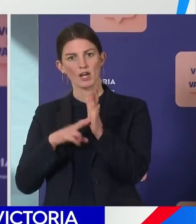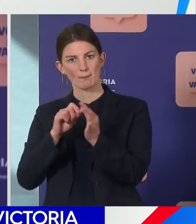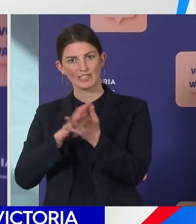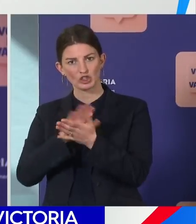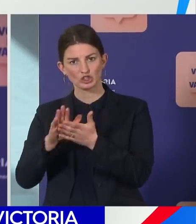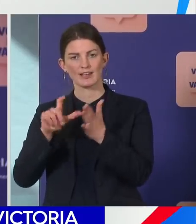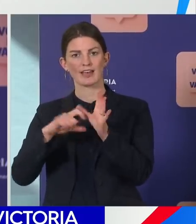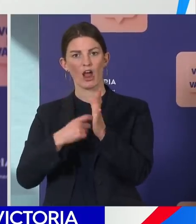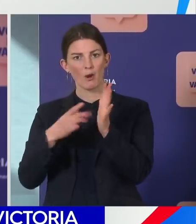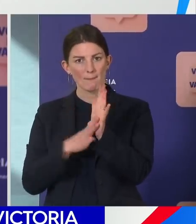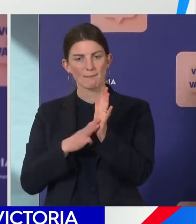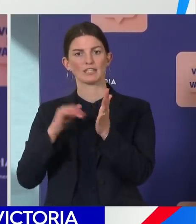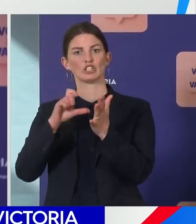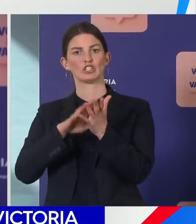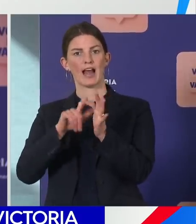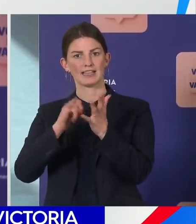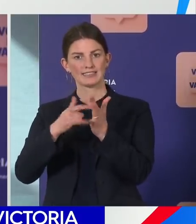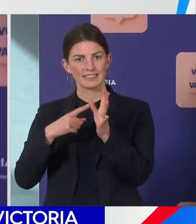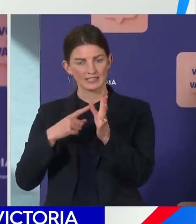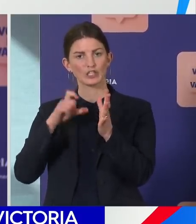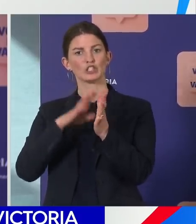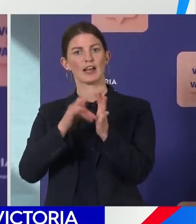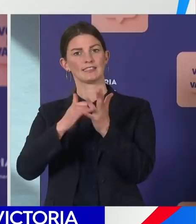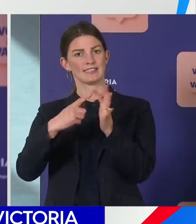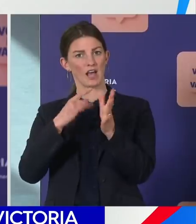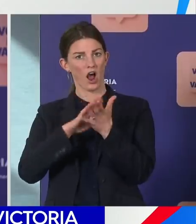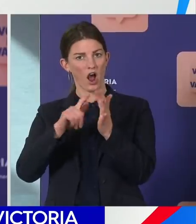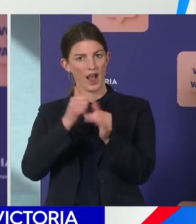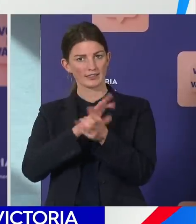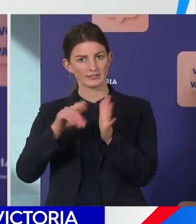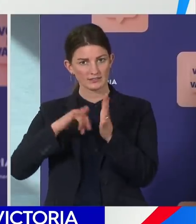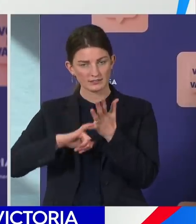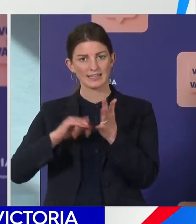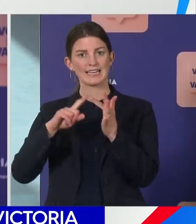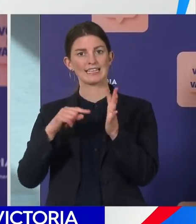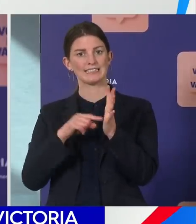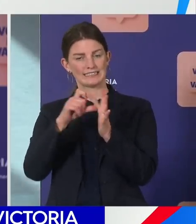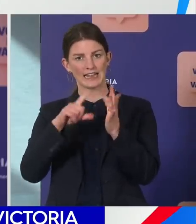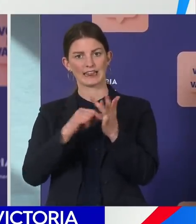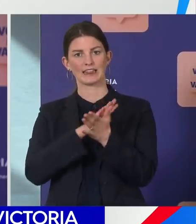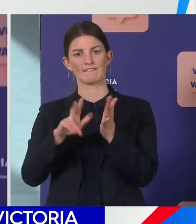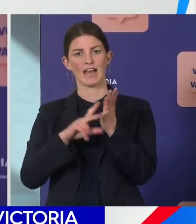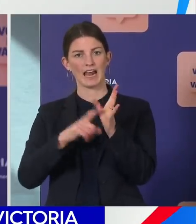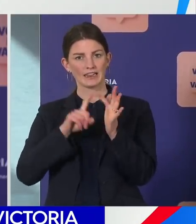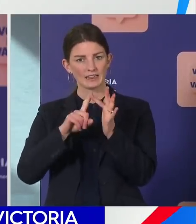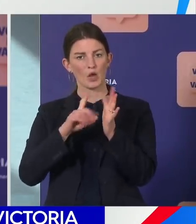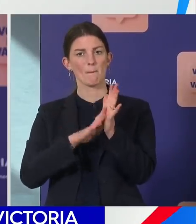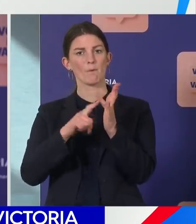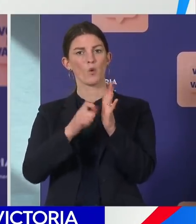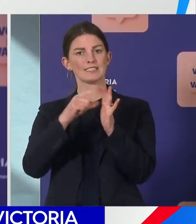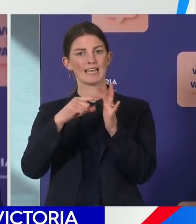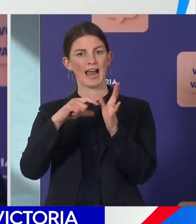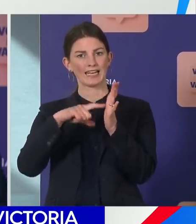Chelsea, Chelsea Heights, Edith Vale, Mordialic, Paterson Lakes and